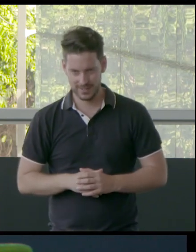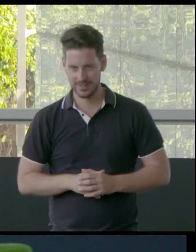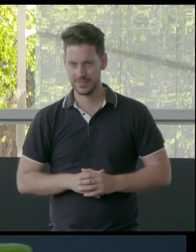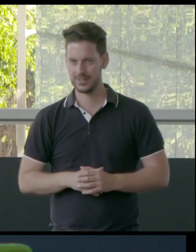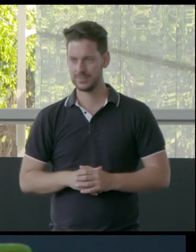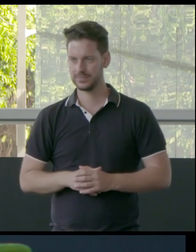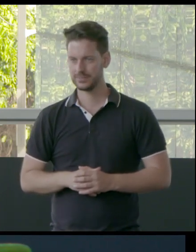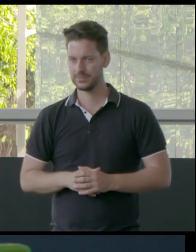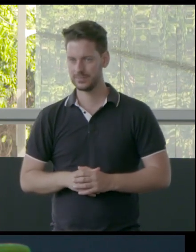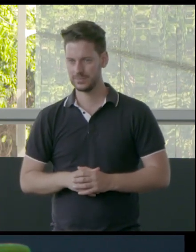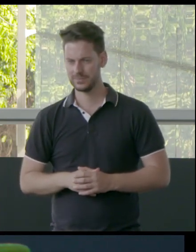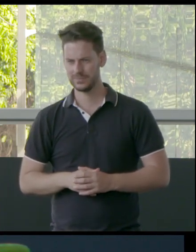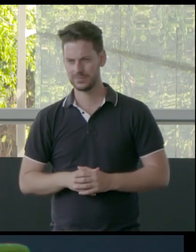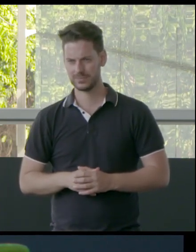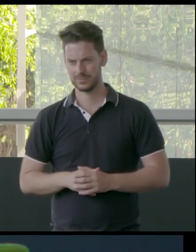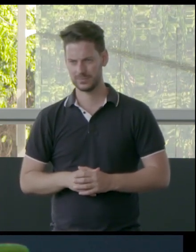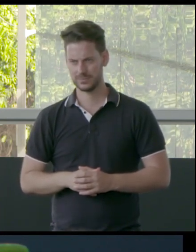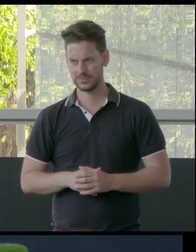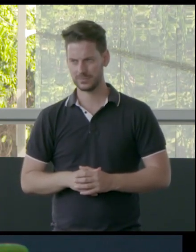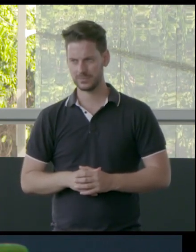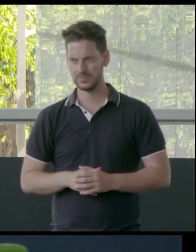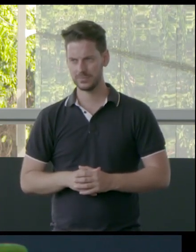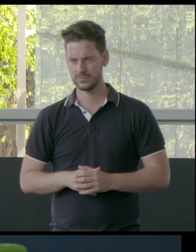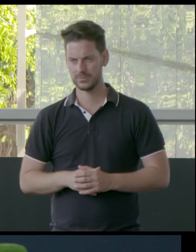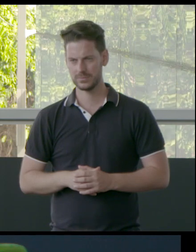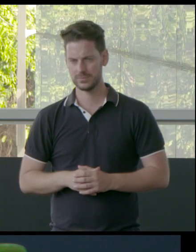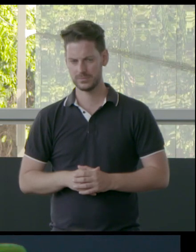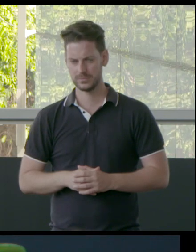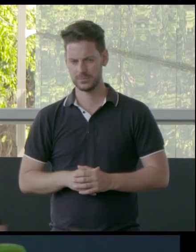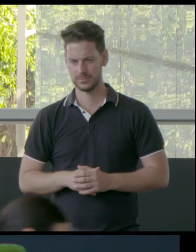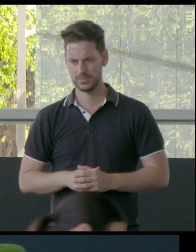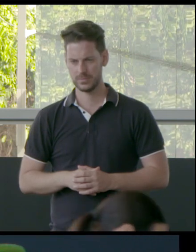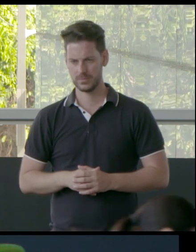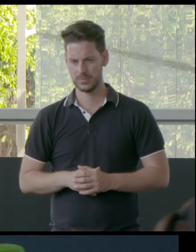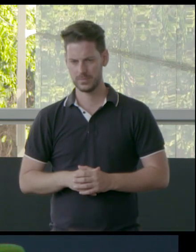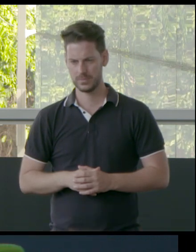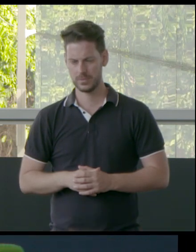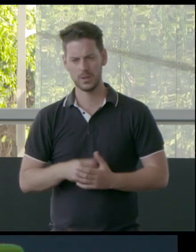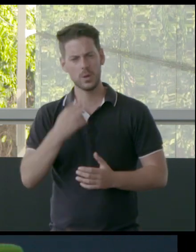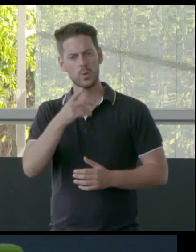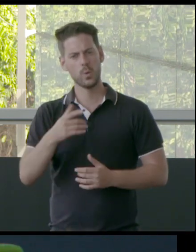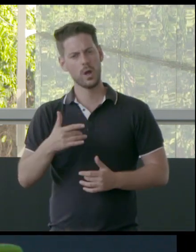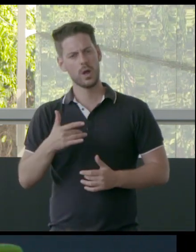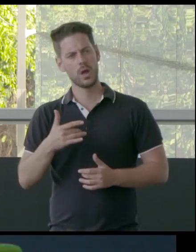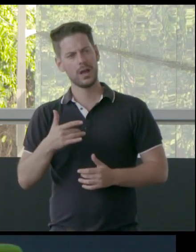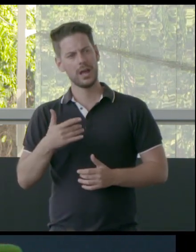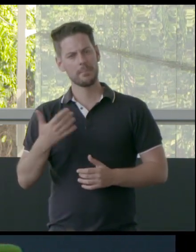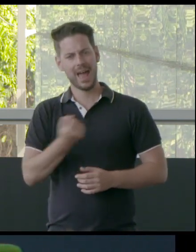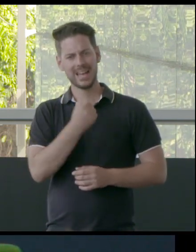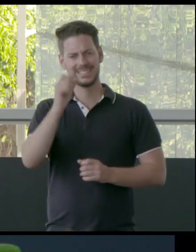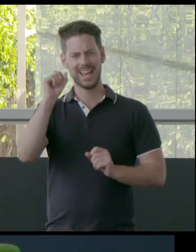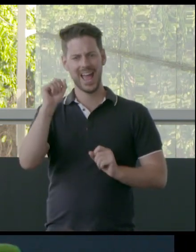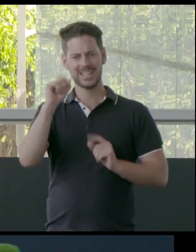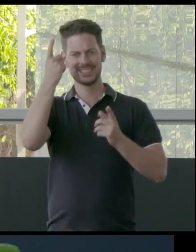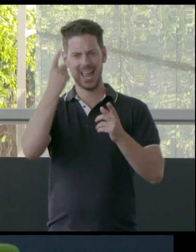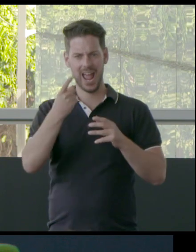I guess I want to make the point that, you know, when your life depends on understanding the ebbs and flows of